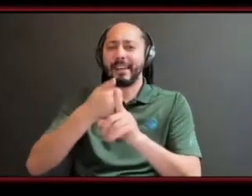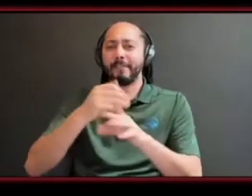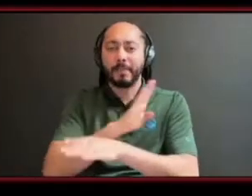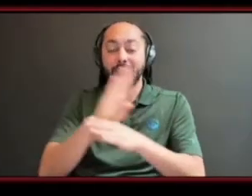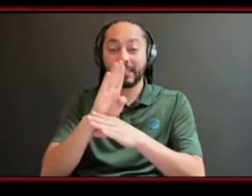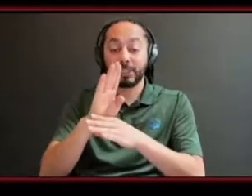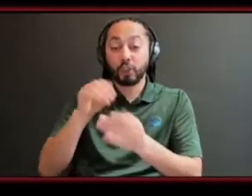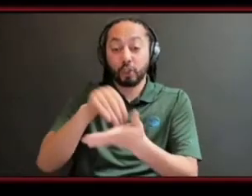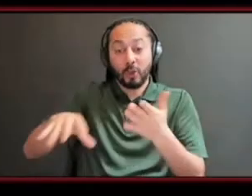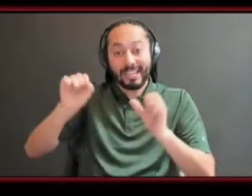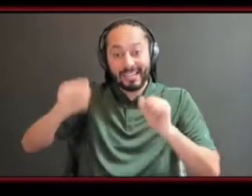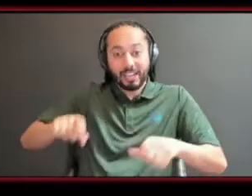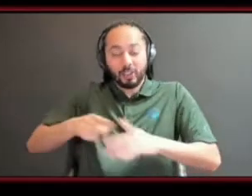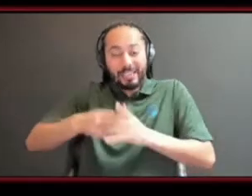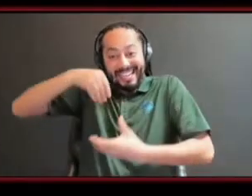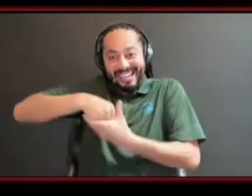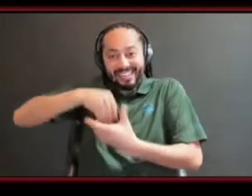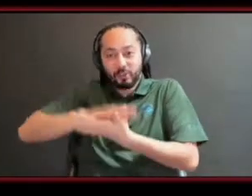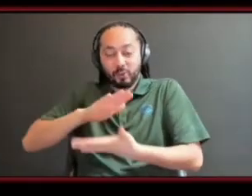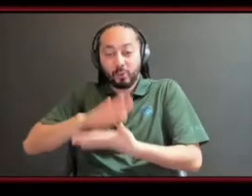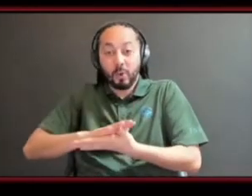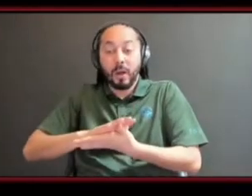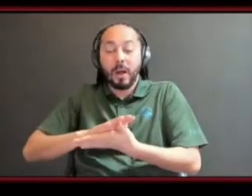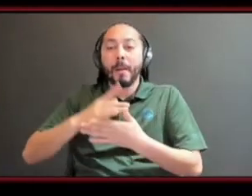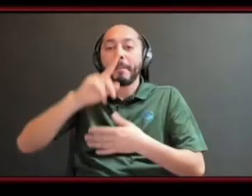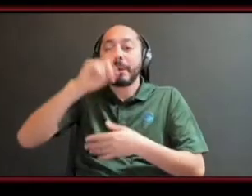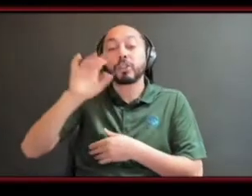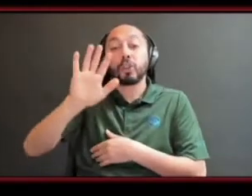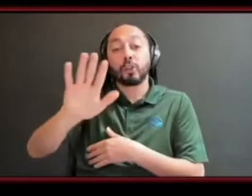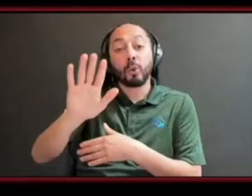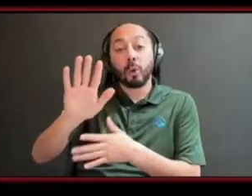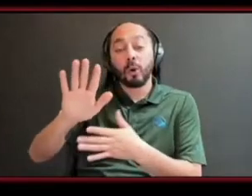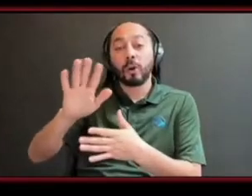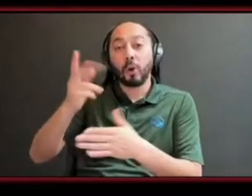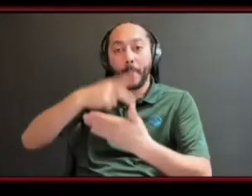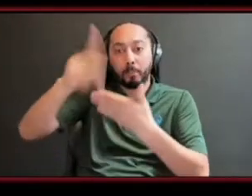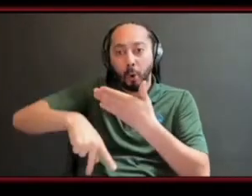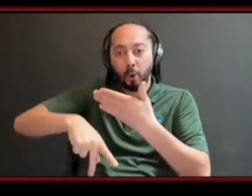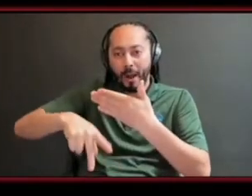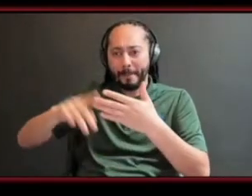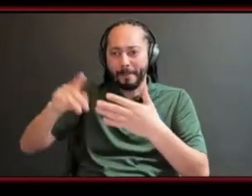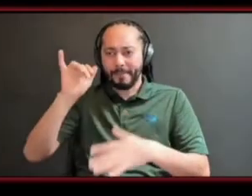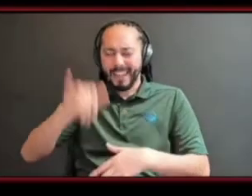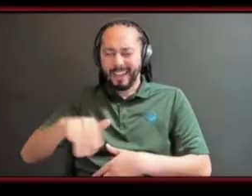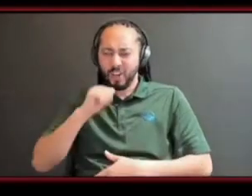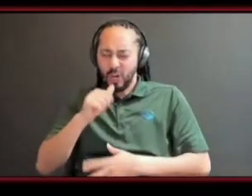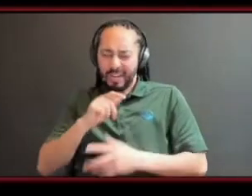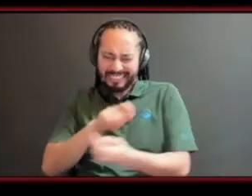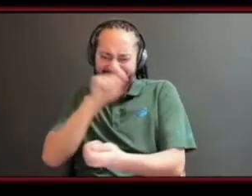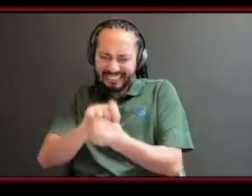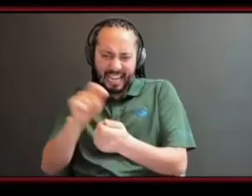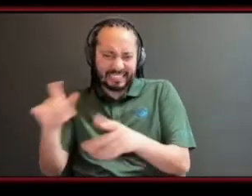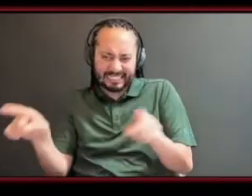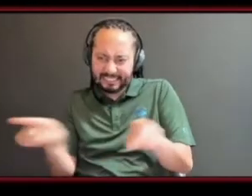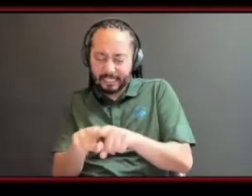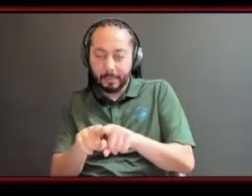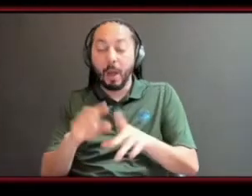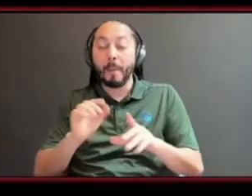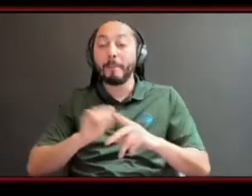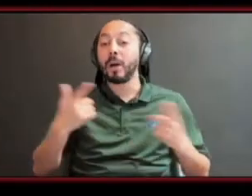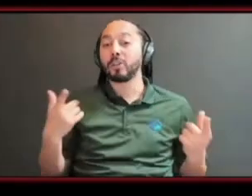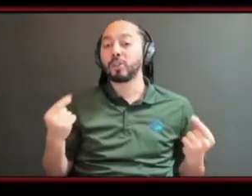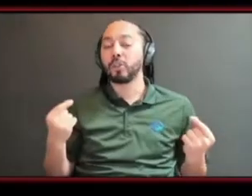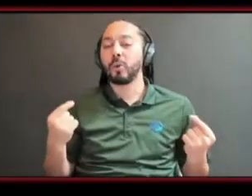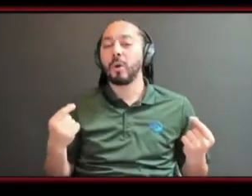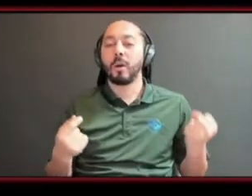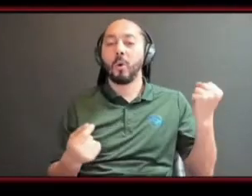even if it's not the exact path like we said take two to three hours you can continue on both at the same time remember you don't have